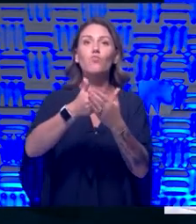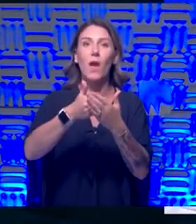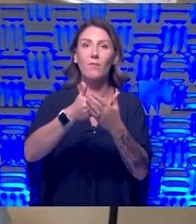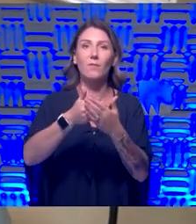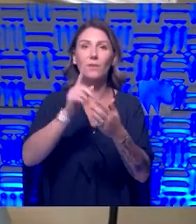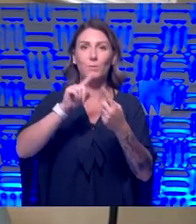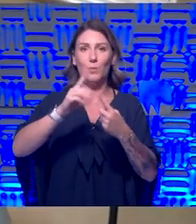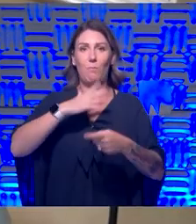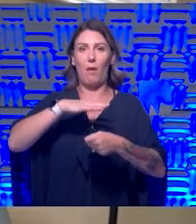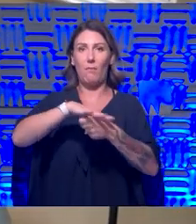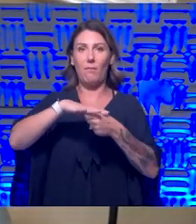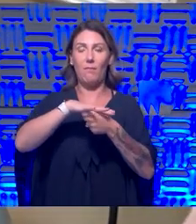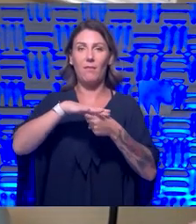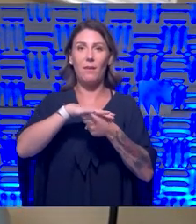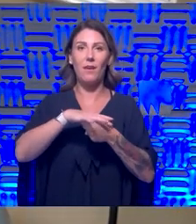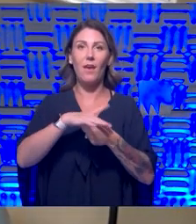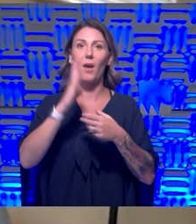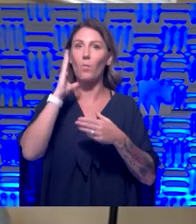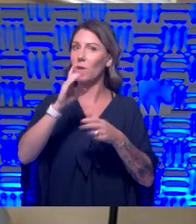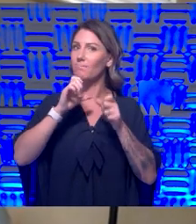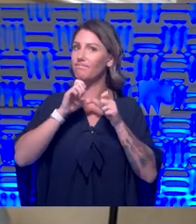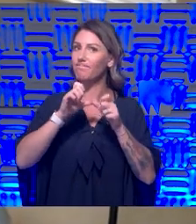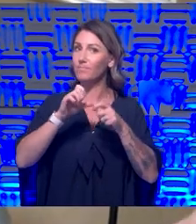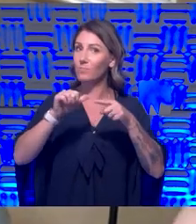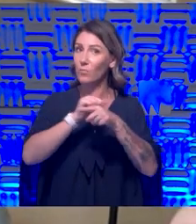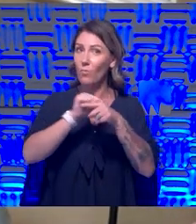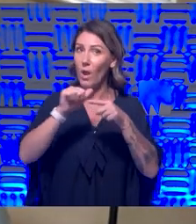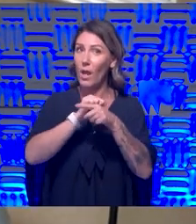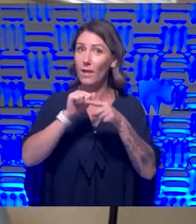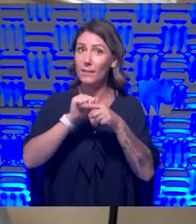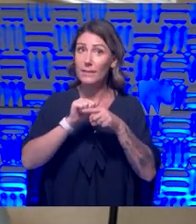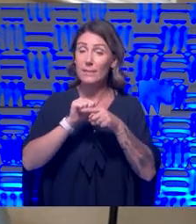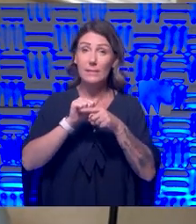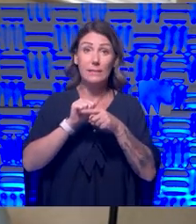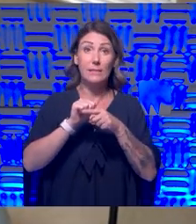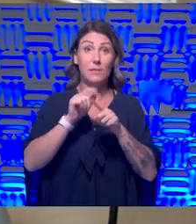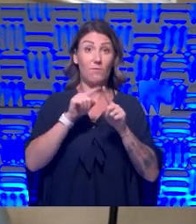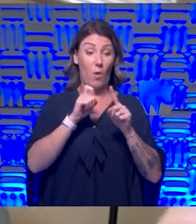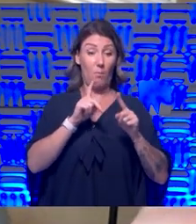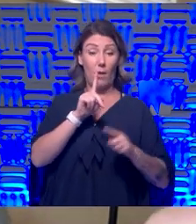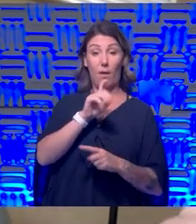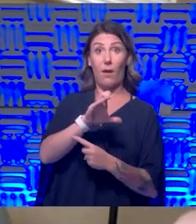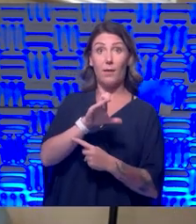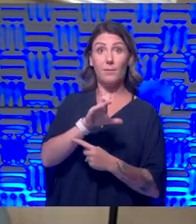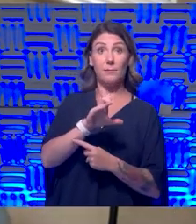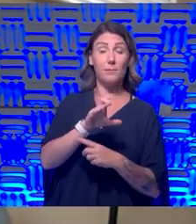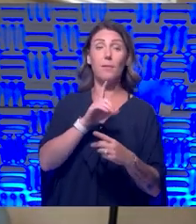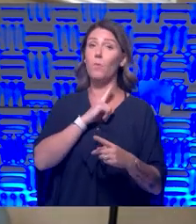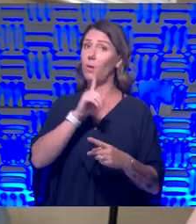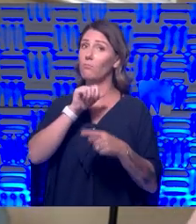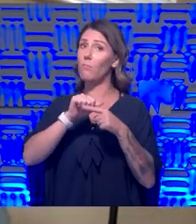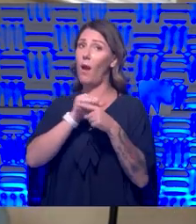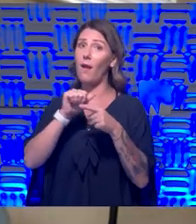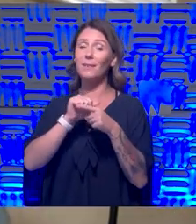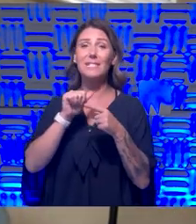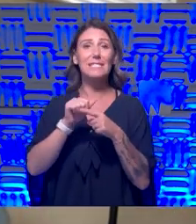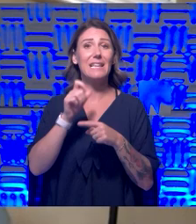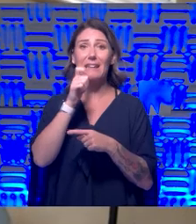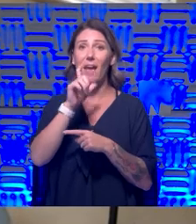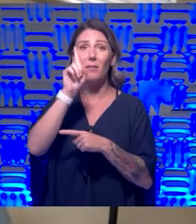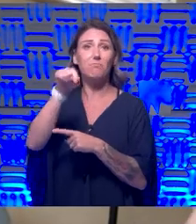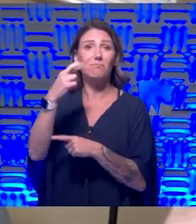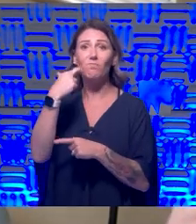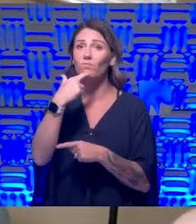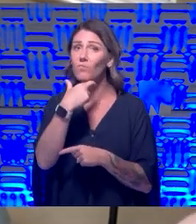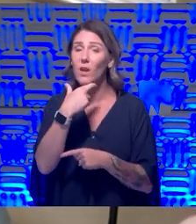I'm going to continue the practices that I'm doing in Kansas City. I haven't been to a restaurant yet. Any meal has been takeout. And I'm absolutely going to